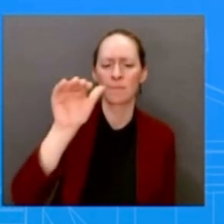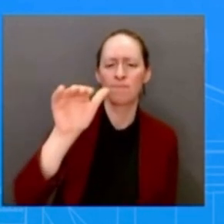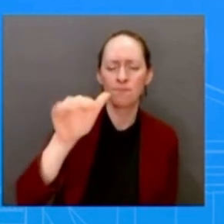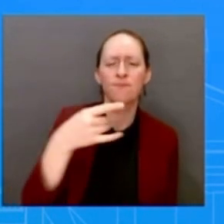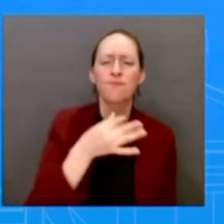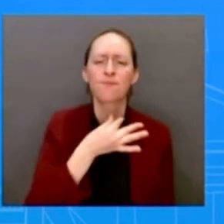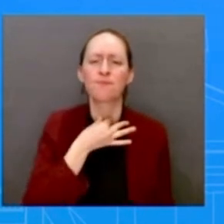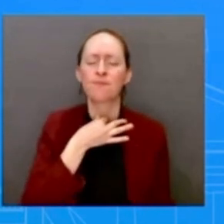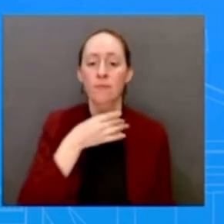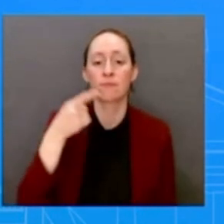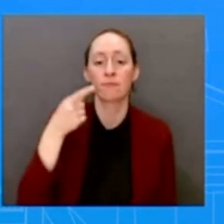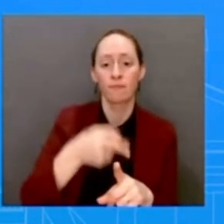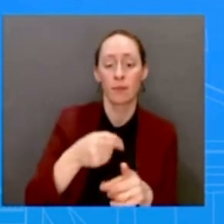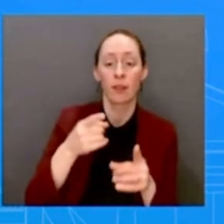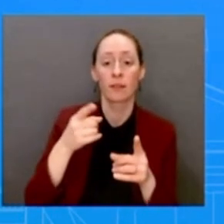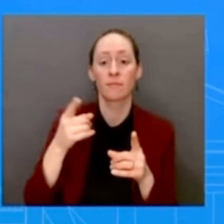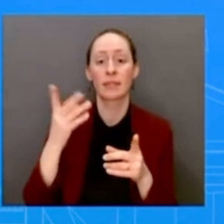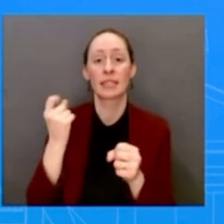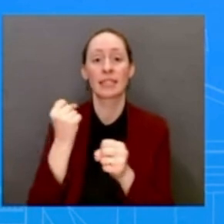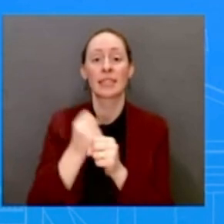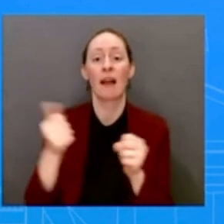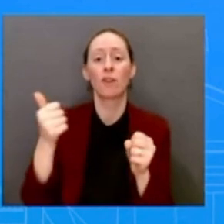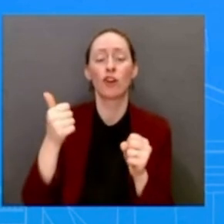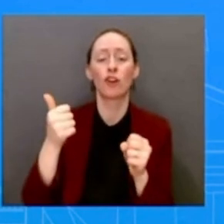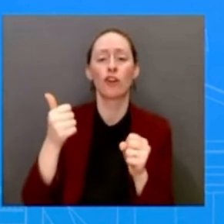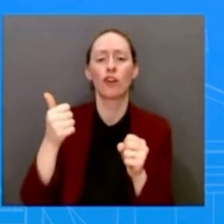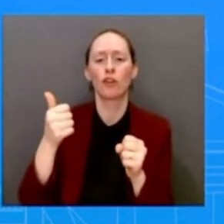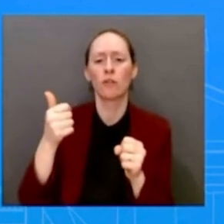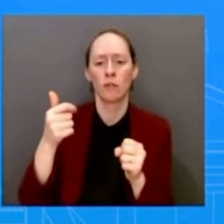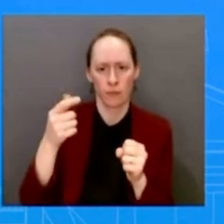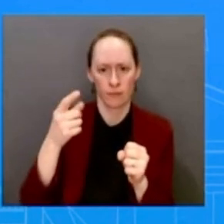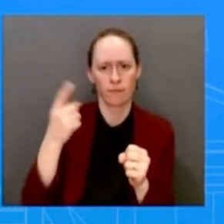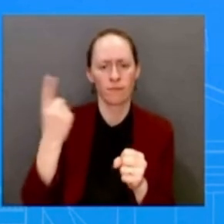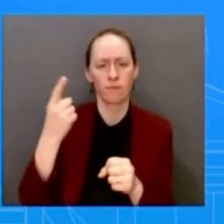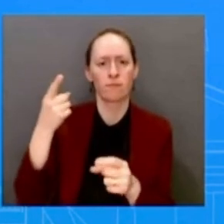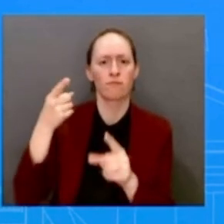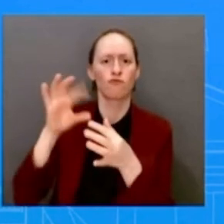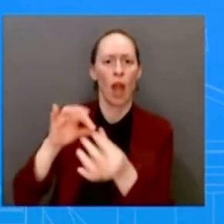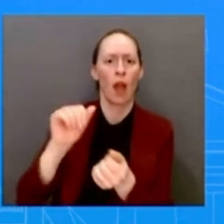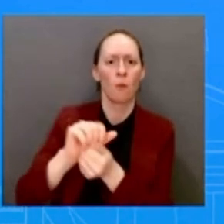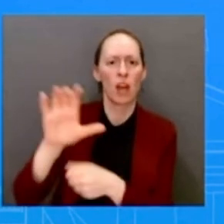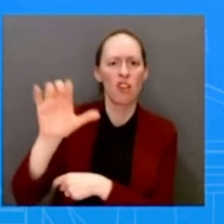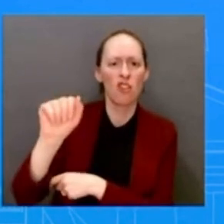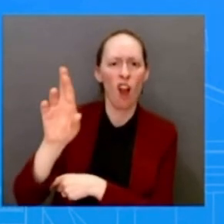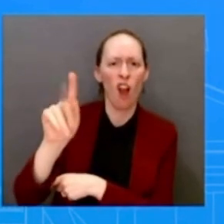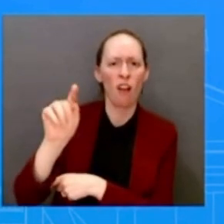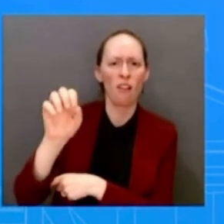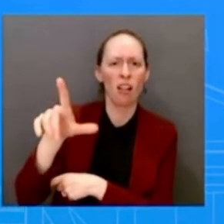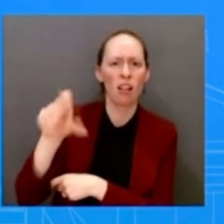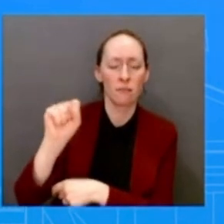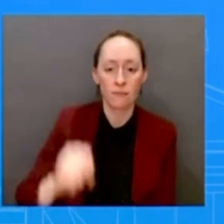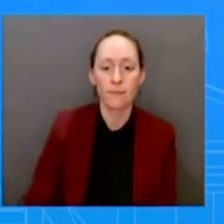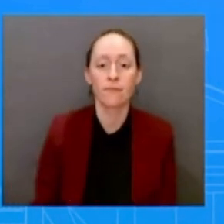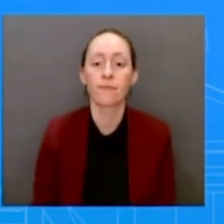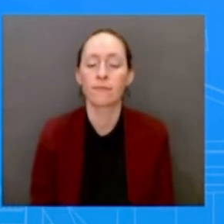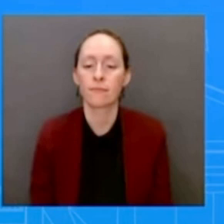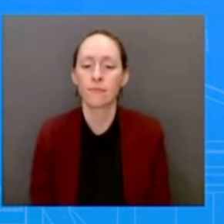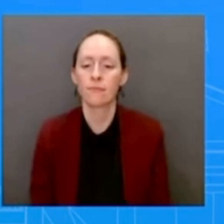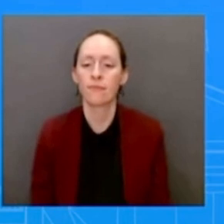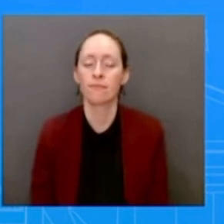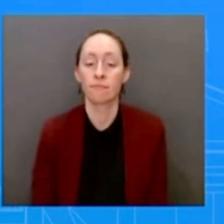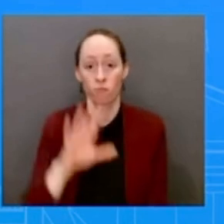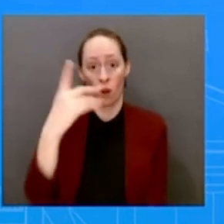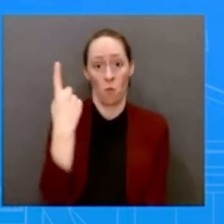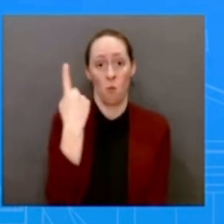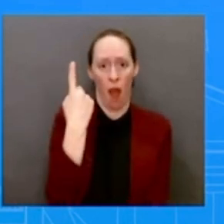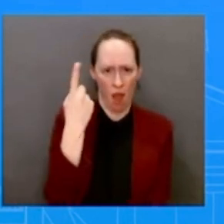cartels. The attorney general was asked whether or not he'd be open to labeling the top cartels of Mexico as more